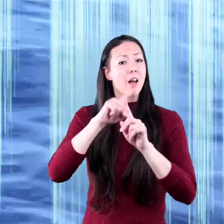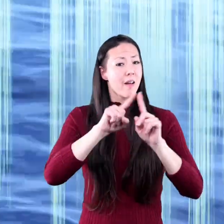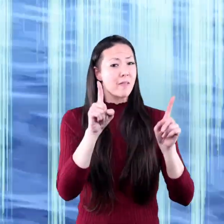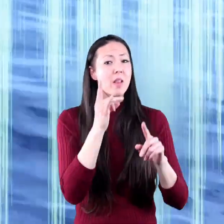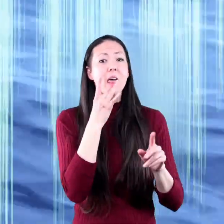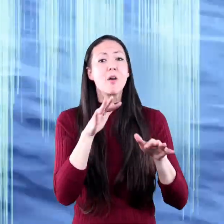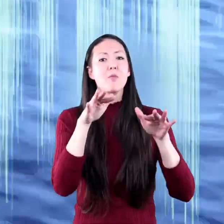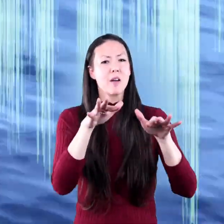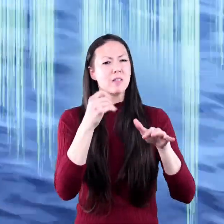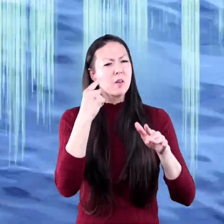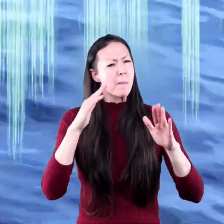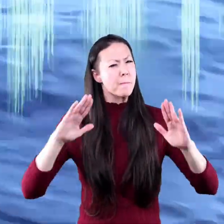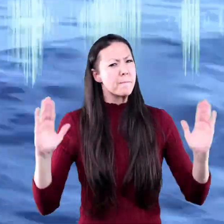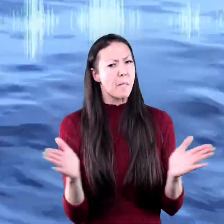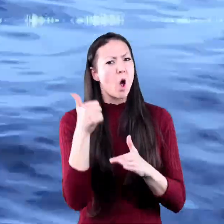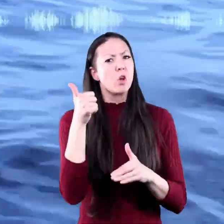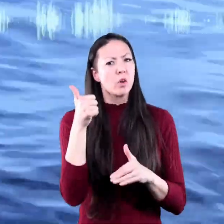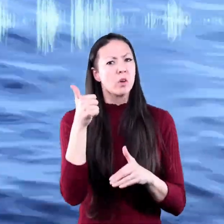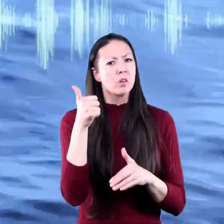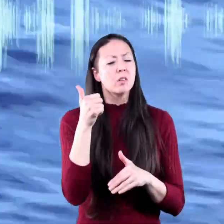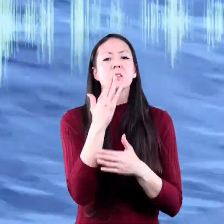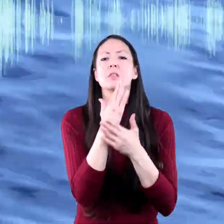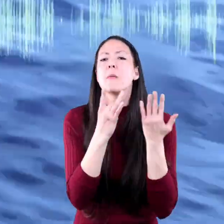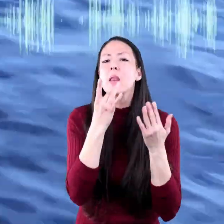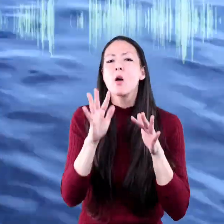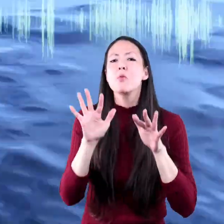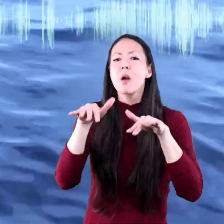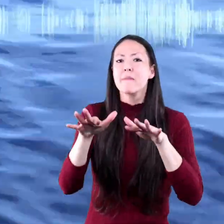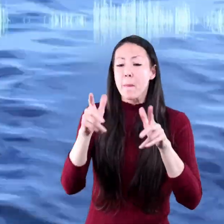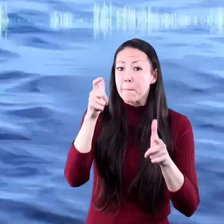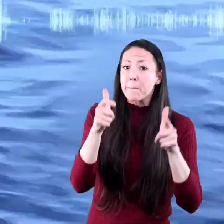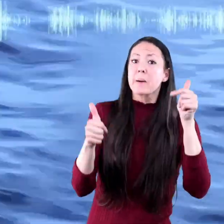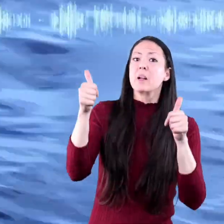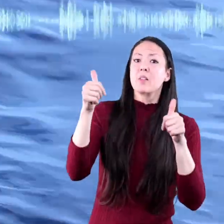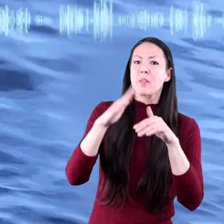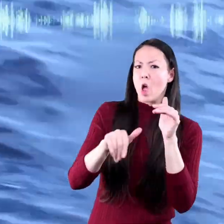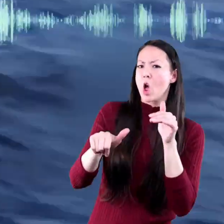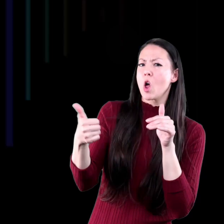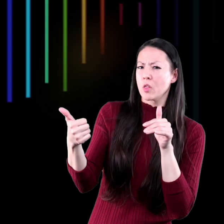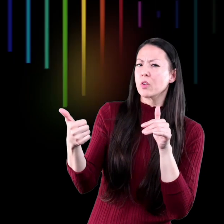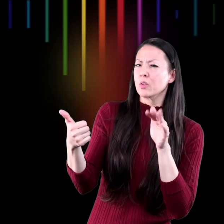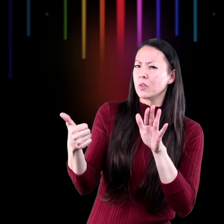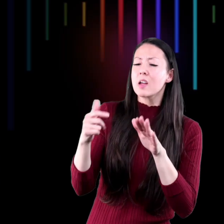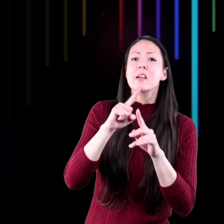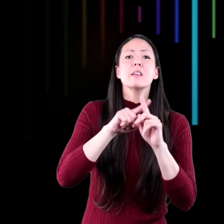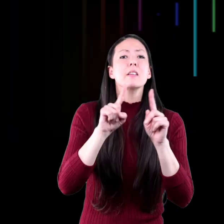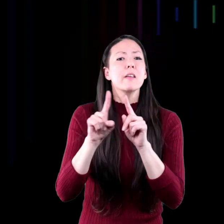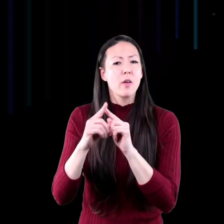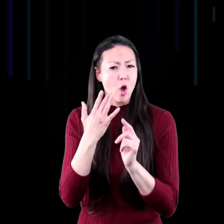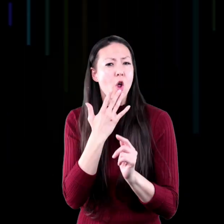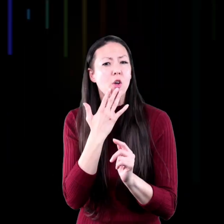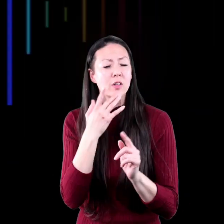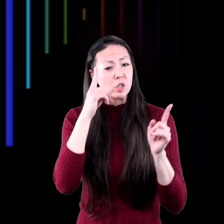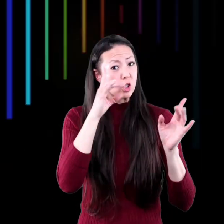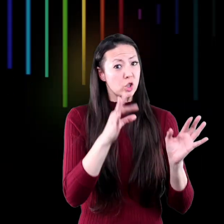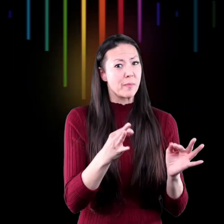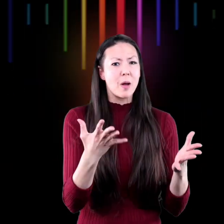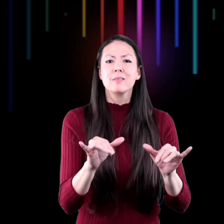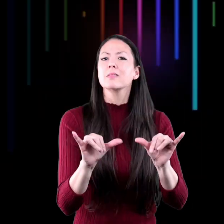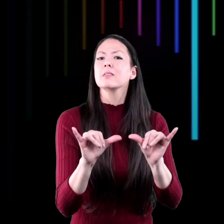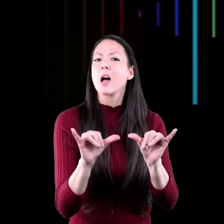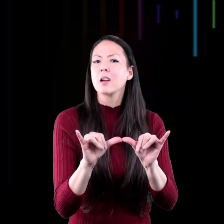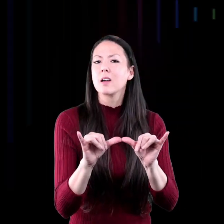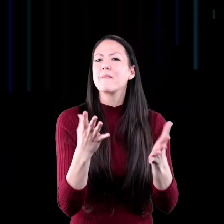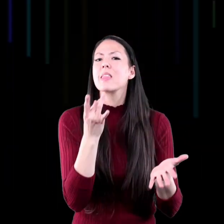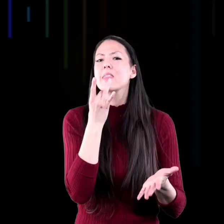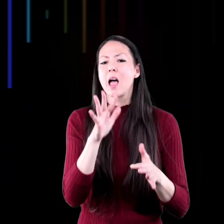light waves are much smaller. Some light waves are bigger than others, though. Different colors are determined by the size of